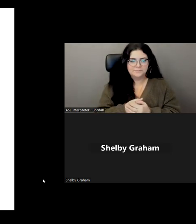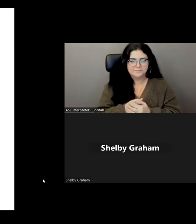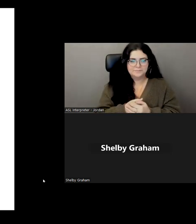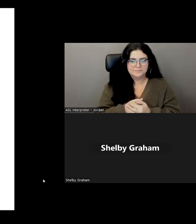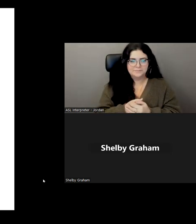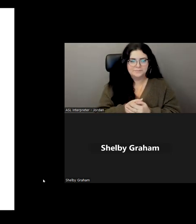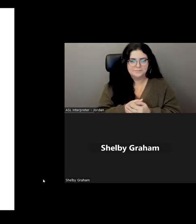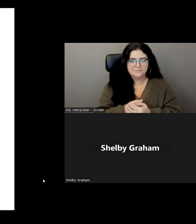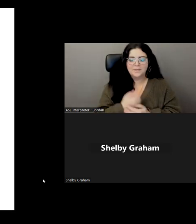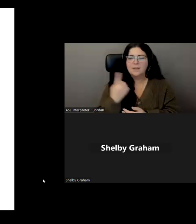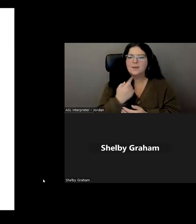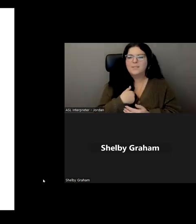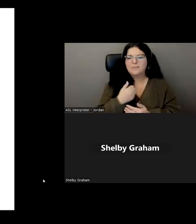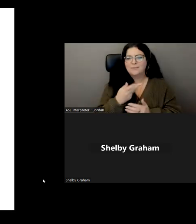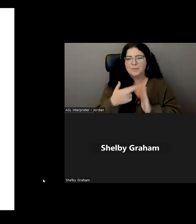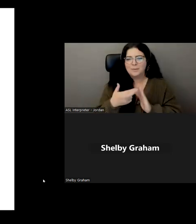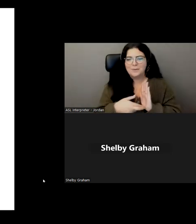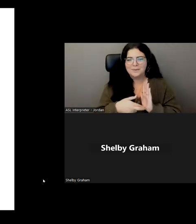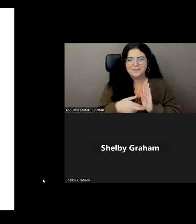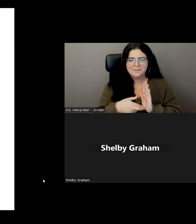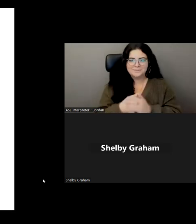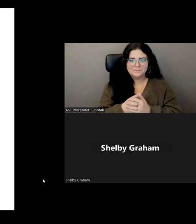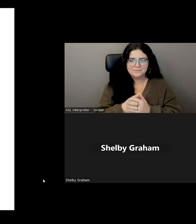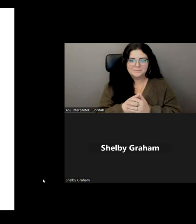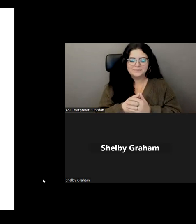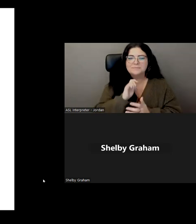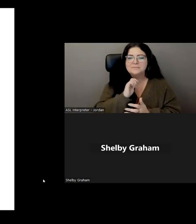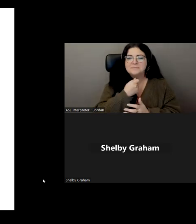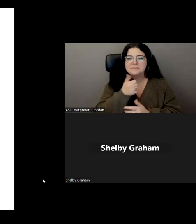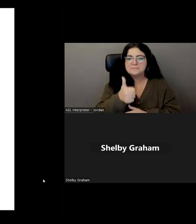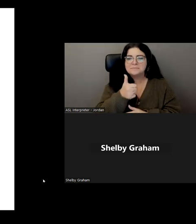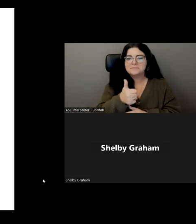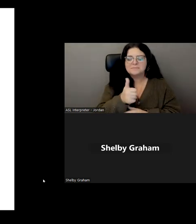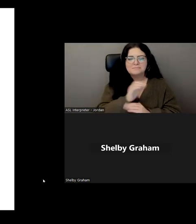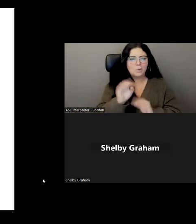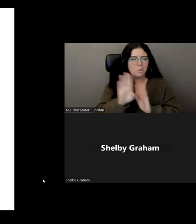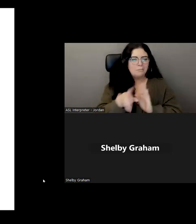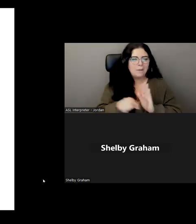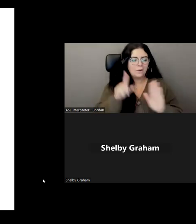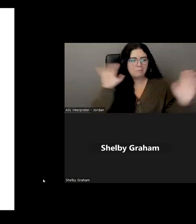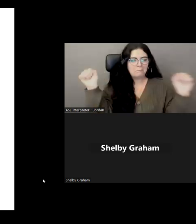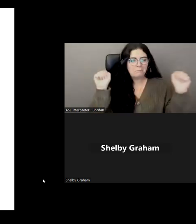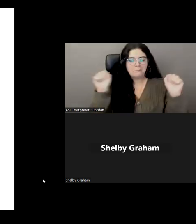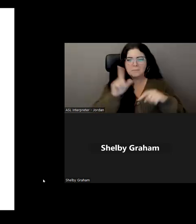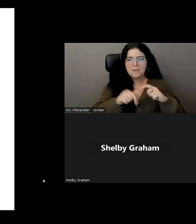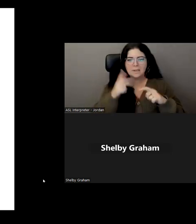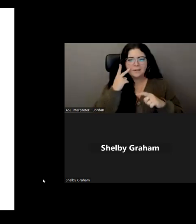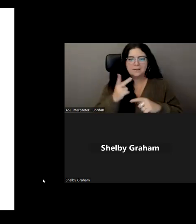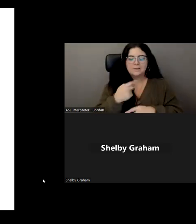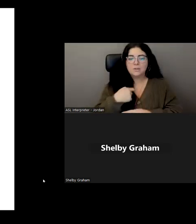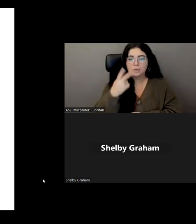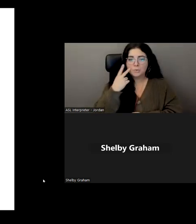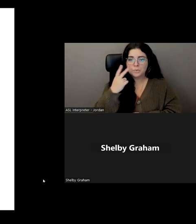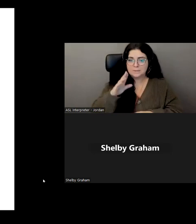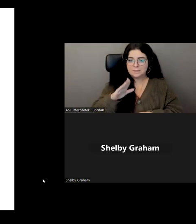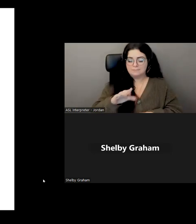As always, there's a few housekeeping tips. Please mute your mic to block out any outside noise. The closed captioning button